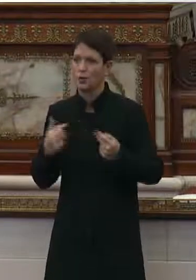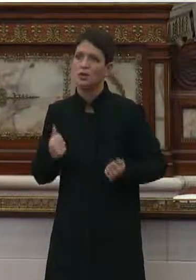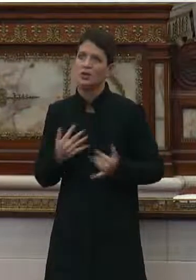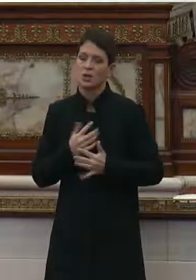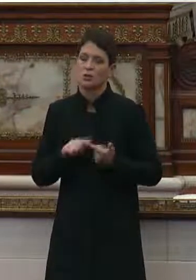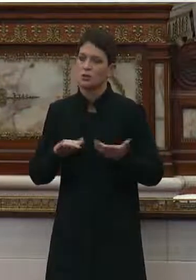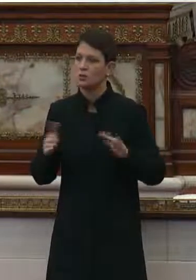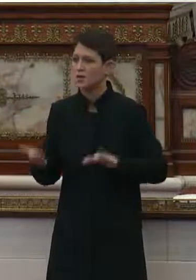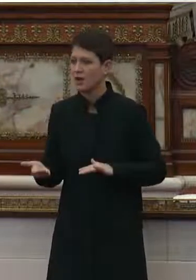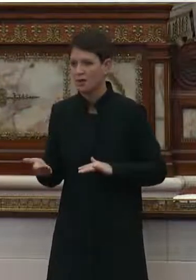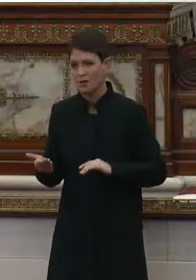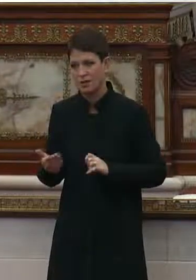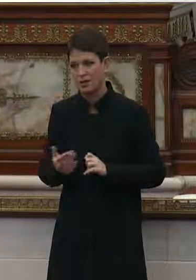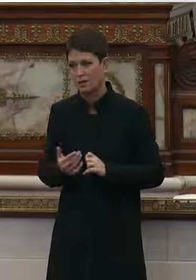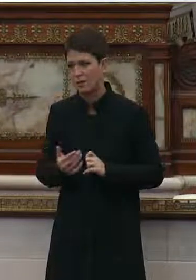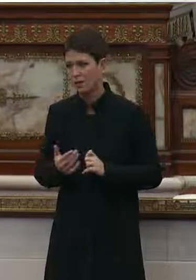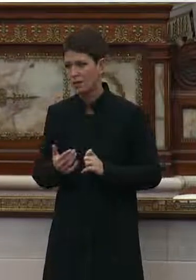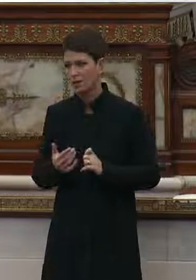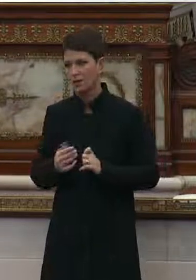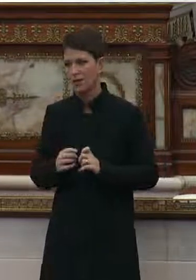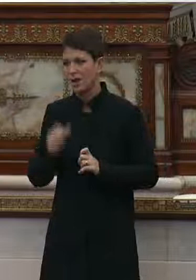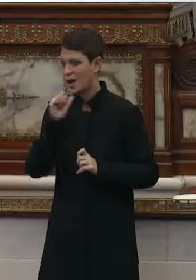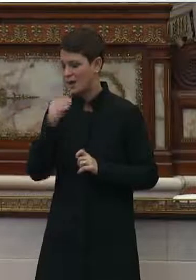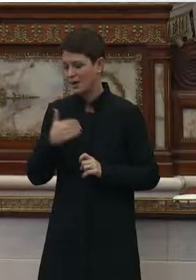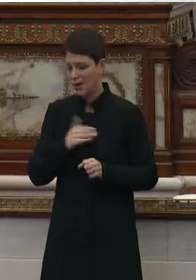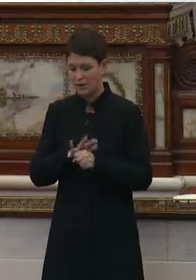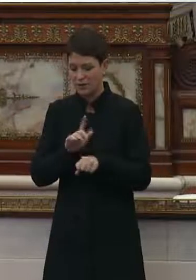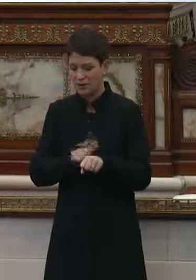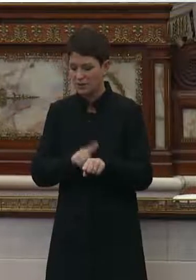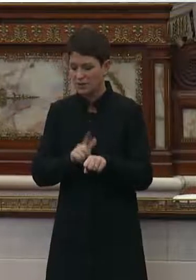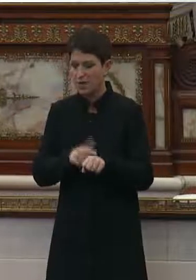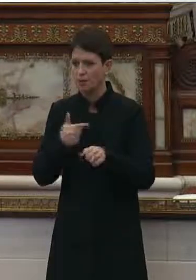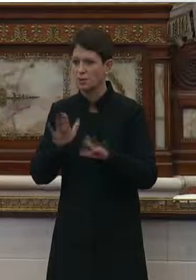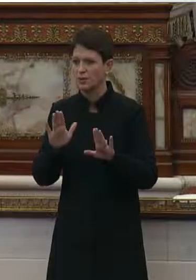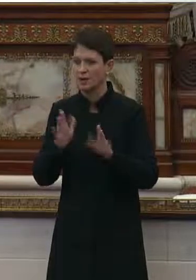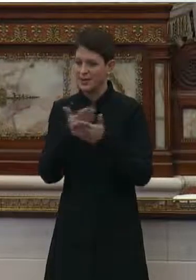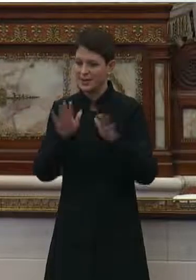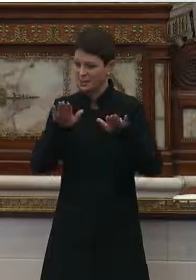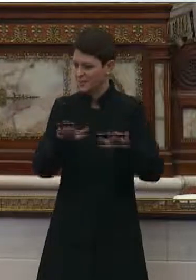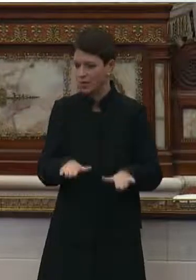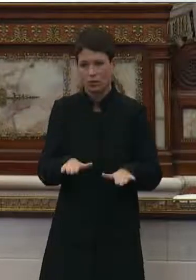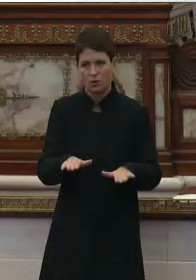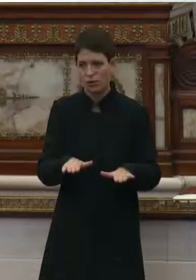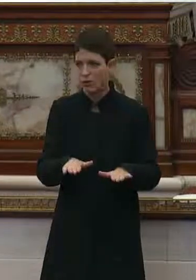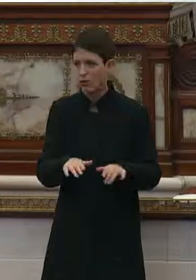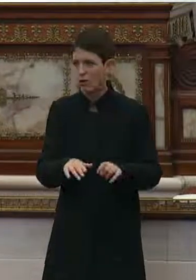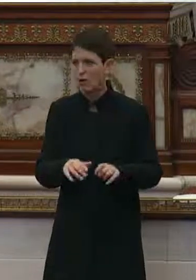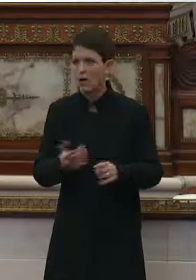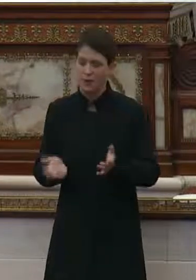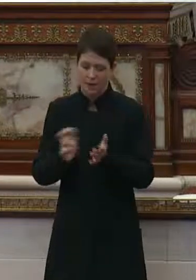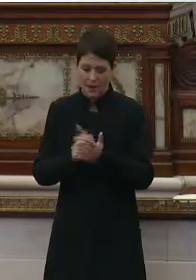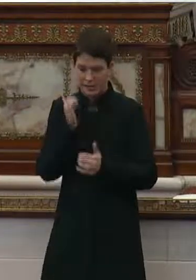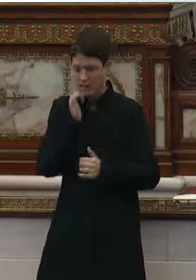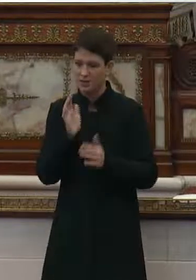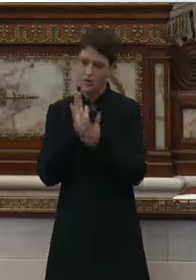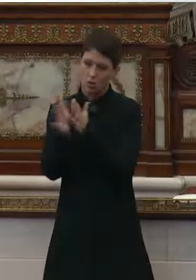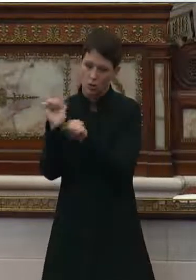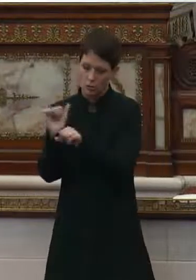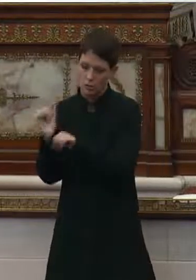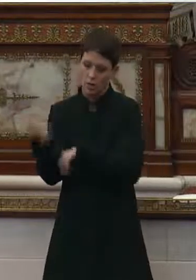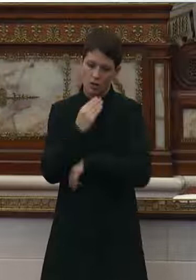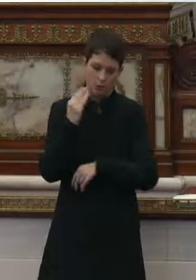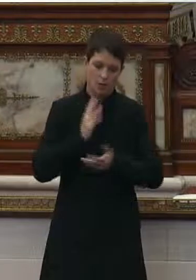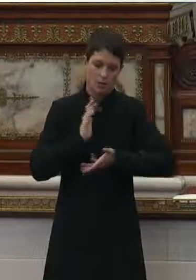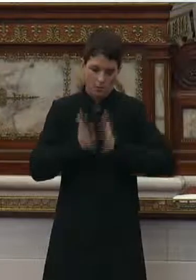to death. So, you know, you know, I didn't have time to let the dust settle because, you know, I just had to get up every day and go to work. And then,